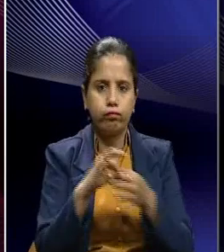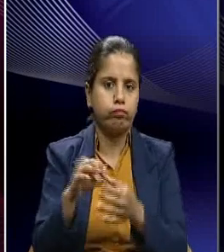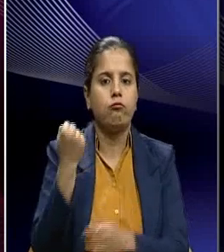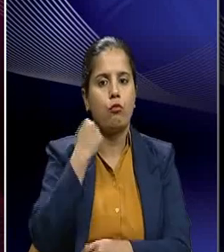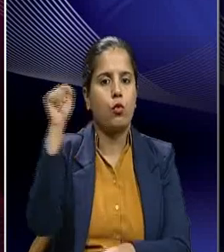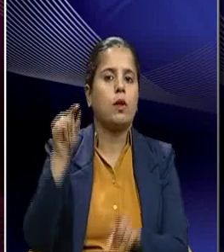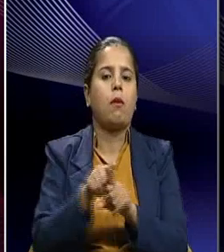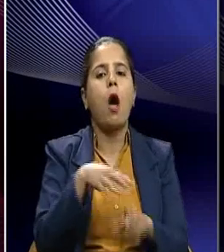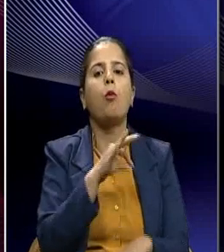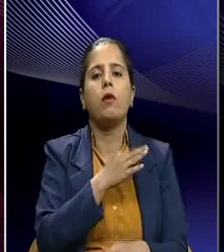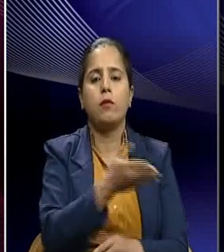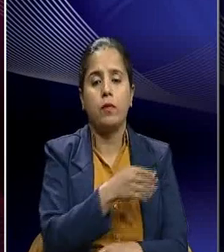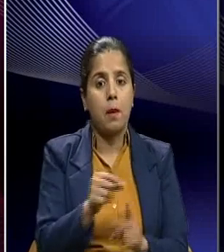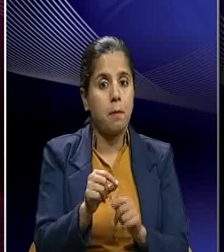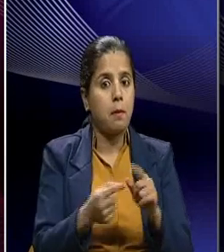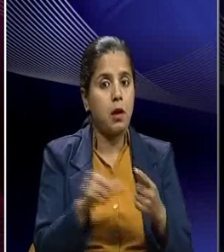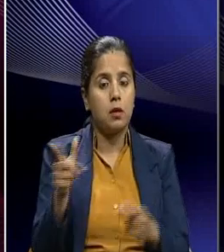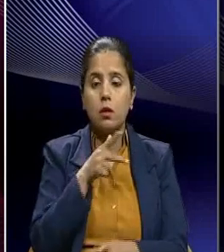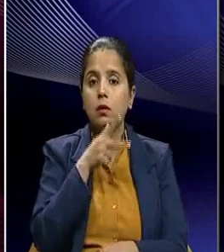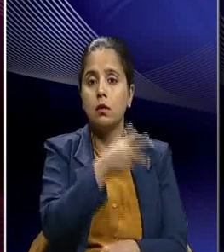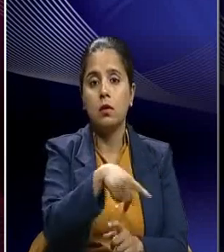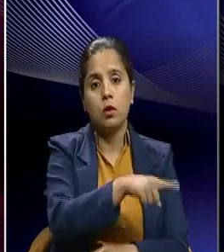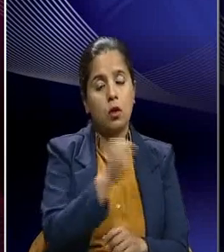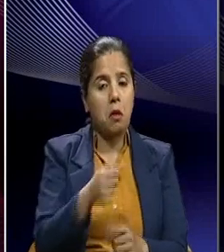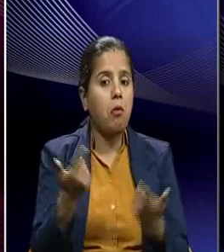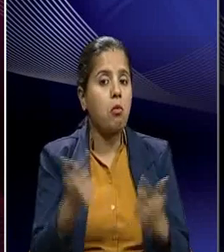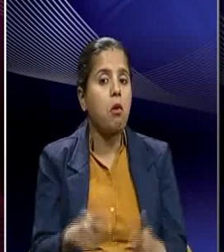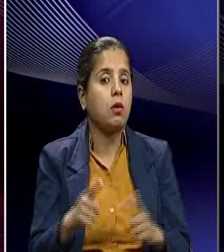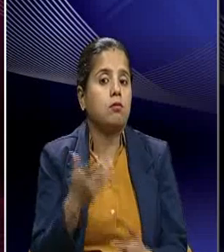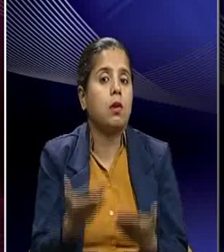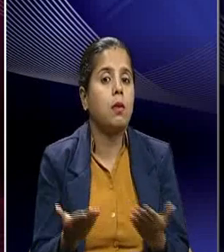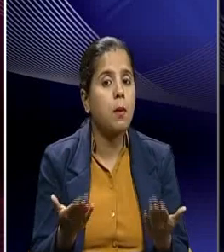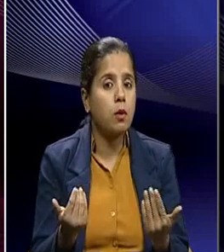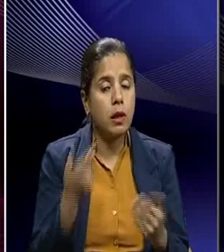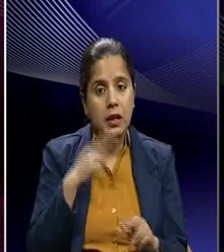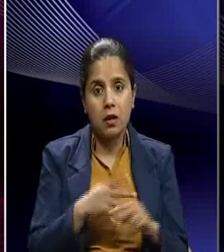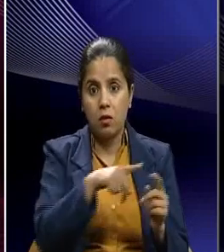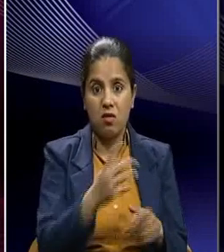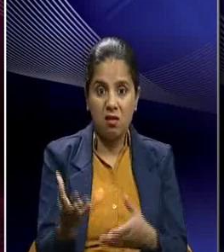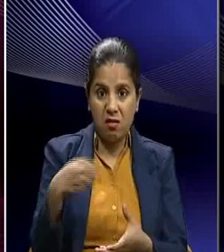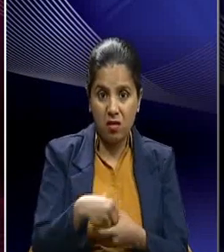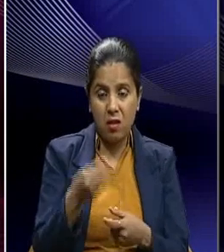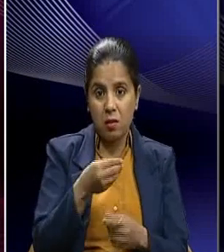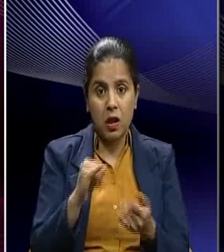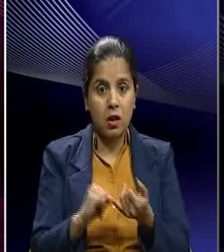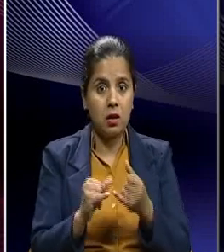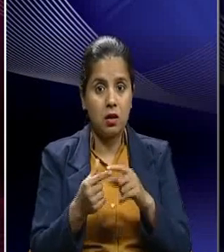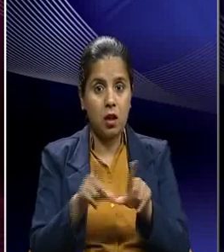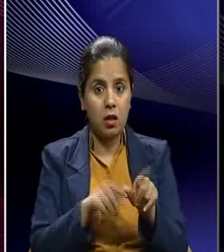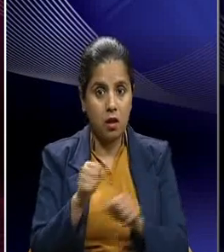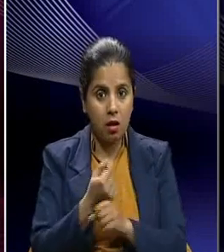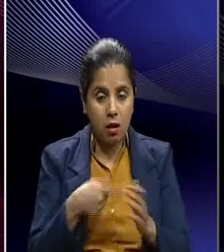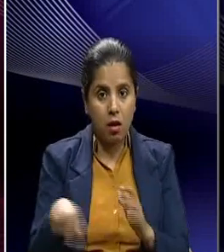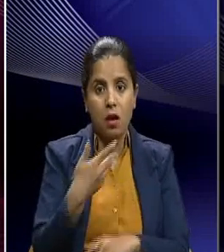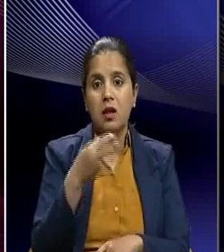Patel also told them that they could have some kind of a losses if they would engage themselves in Satyagraha. And